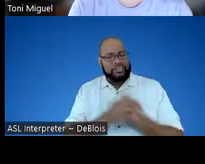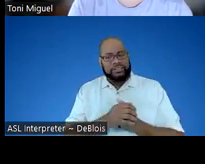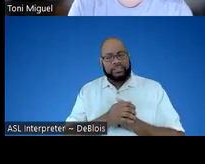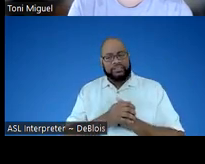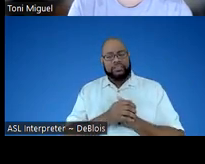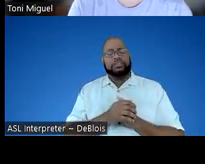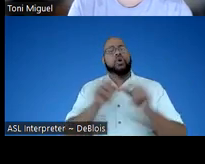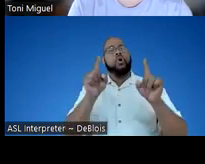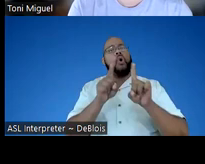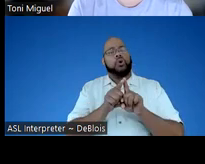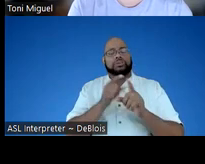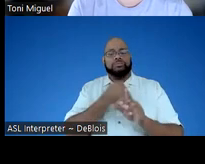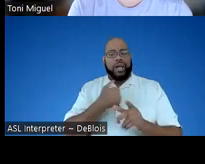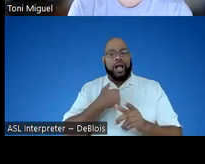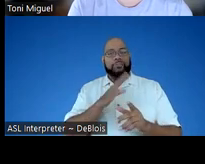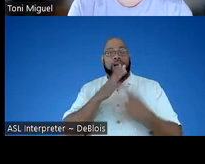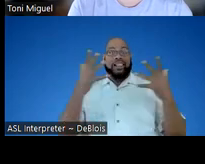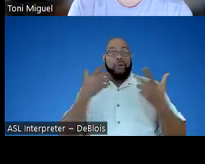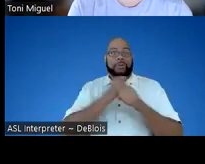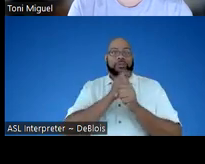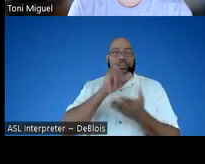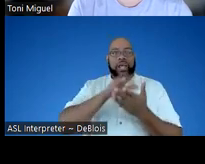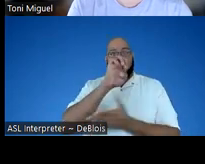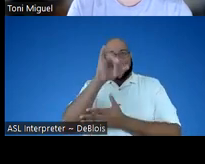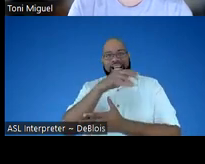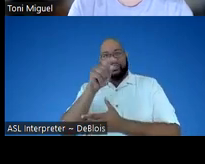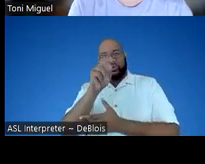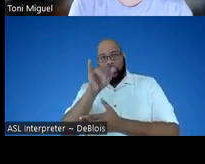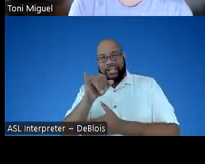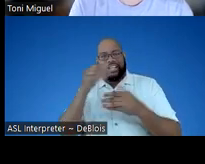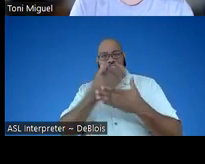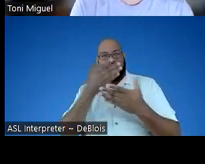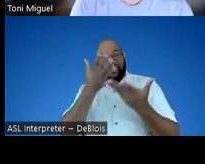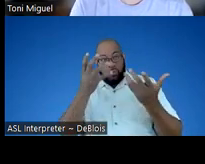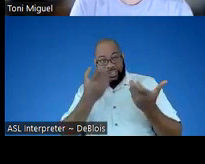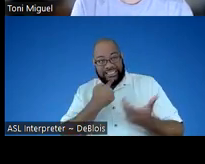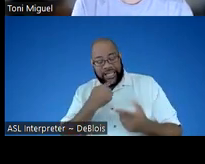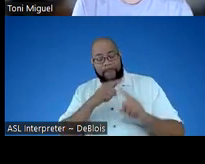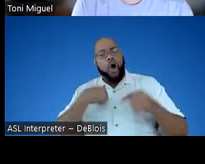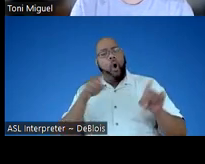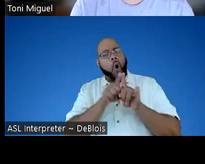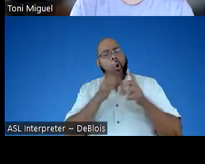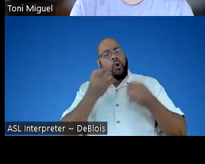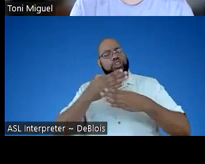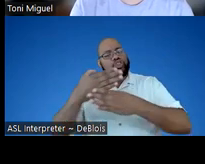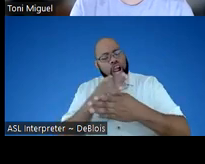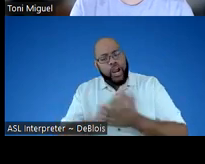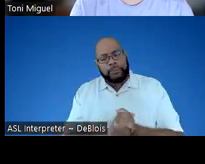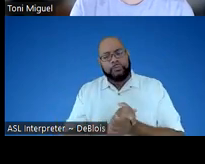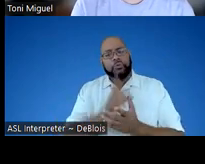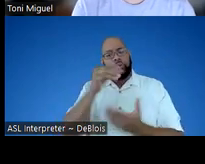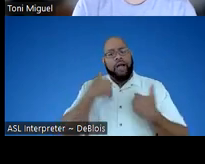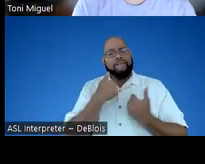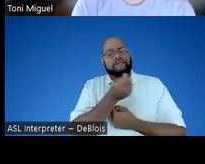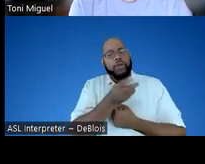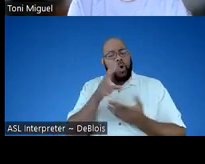And also, sorry I'm talking a lot and want to make sure Wendy and Tony can also share if there's things you want to say, but I also wanted to share, we do have a